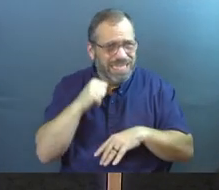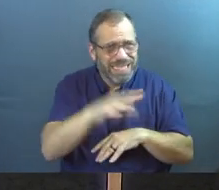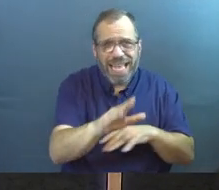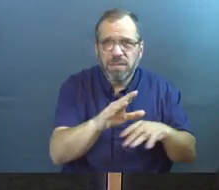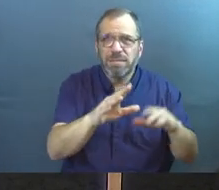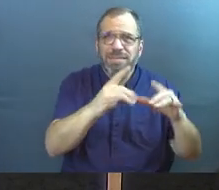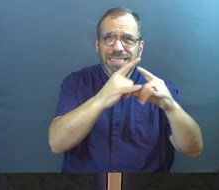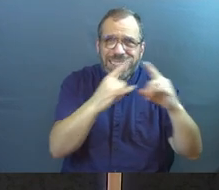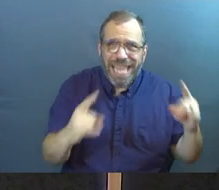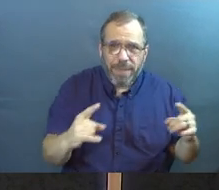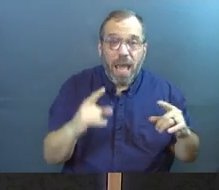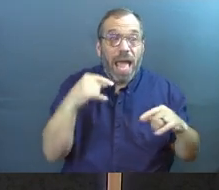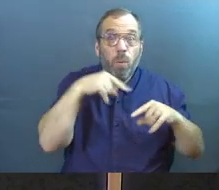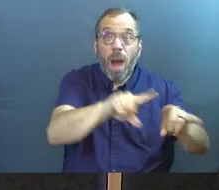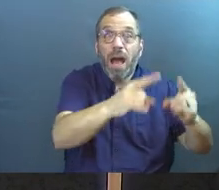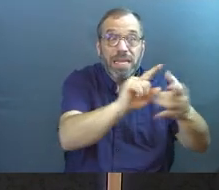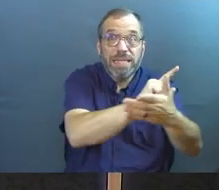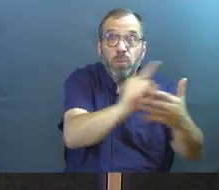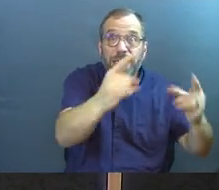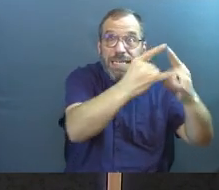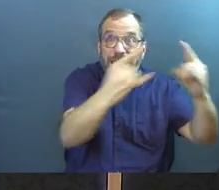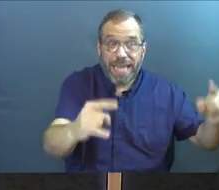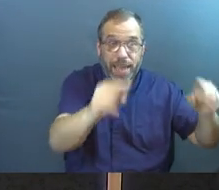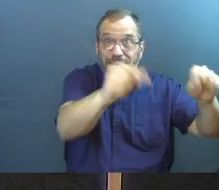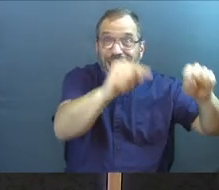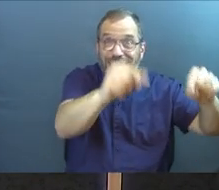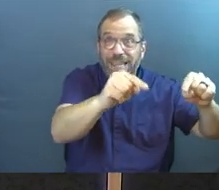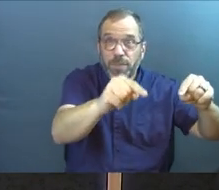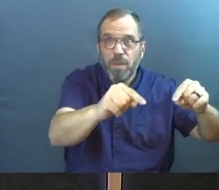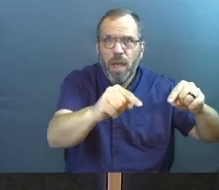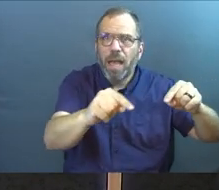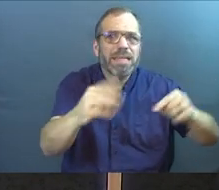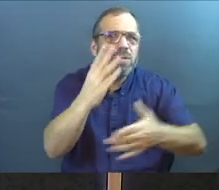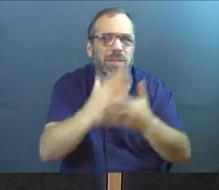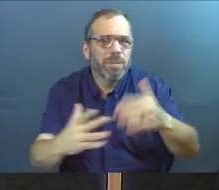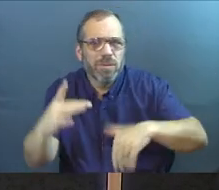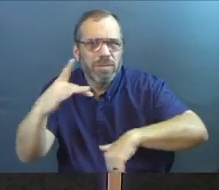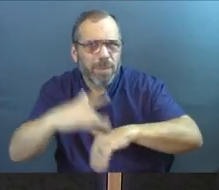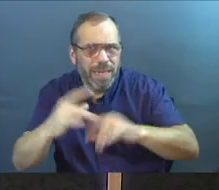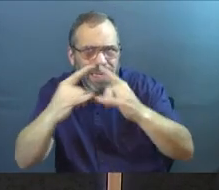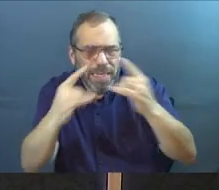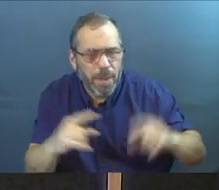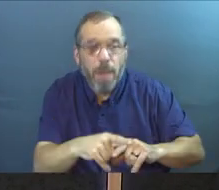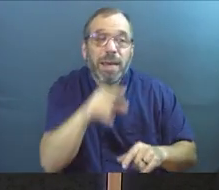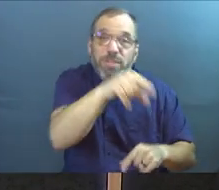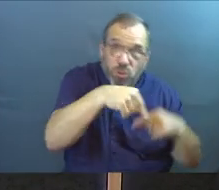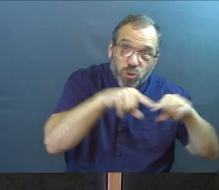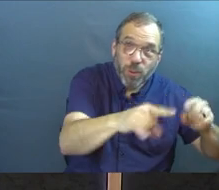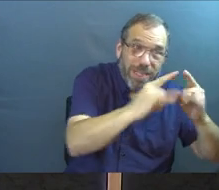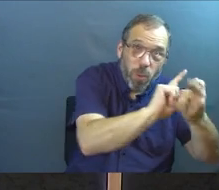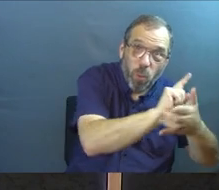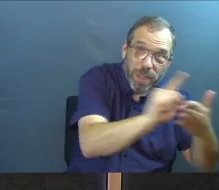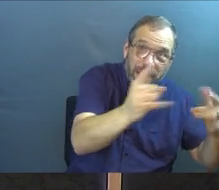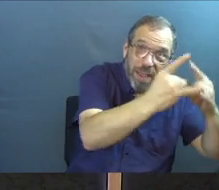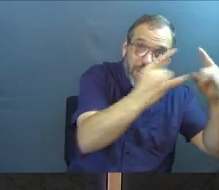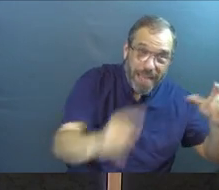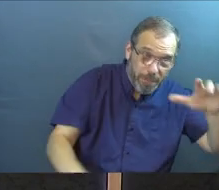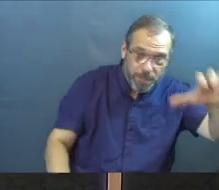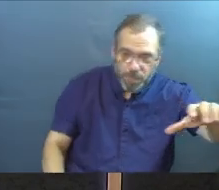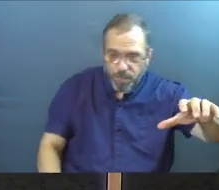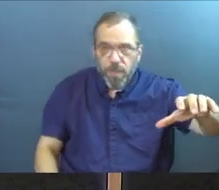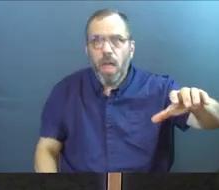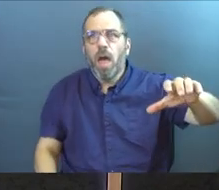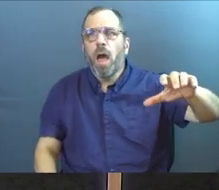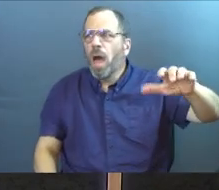students to. And while they're there at this camp experience, and some of have never been to camp, by the way. But while they're there at this camp experience,